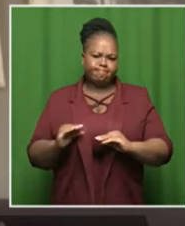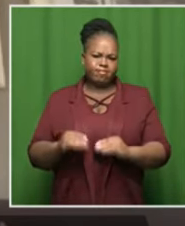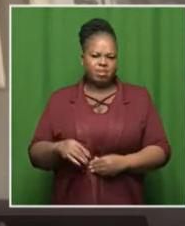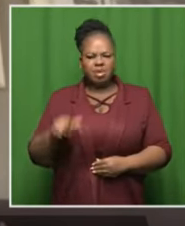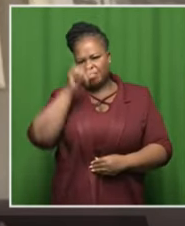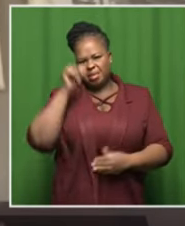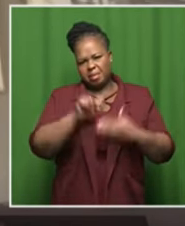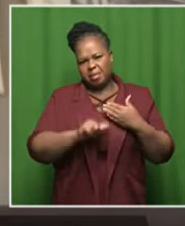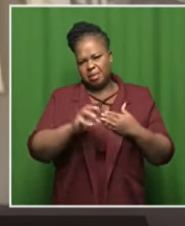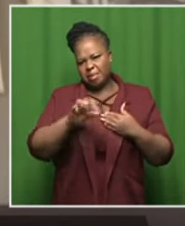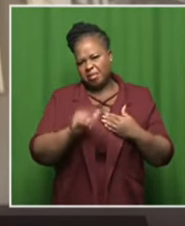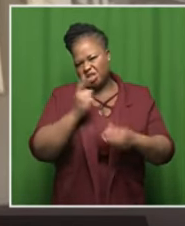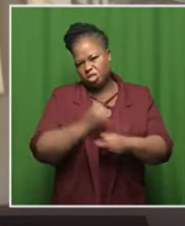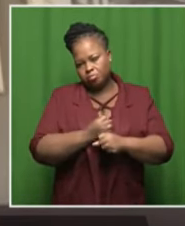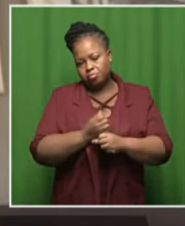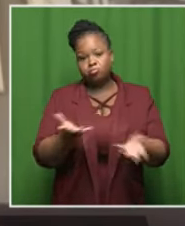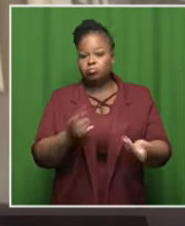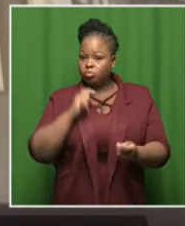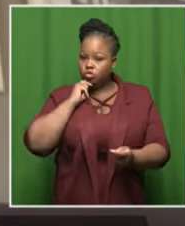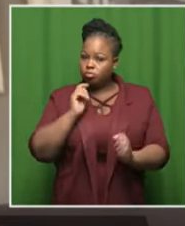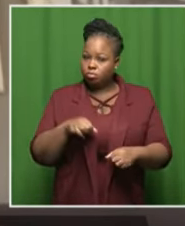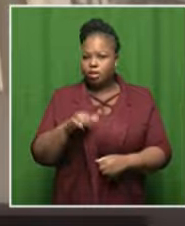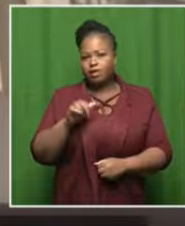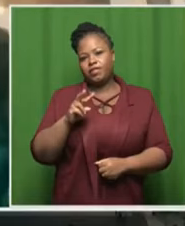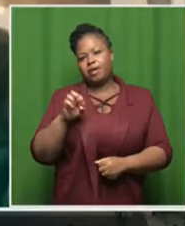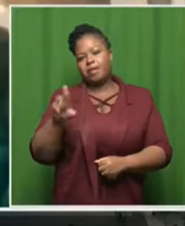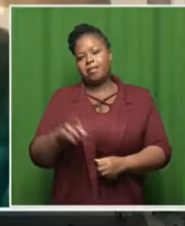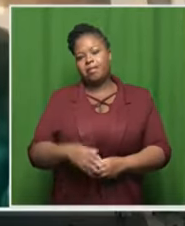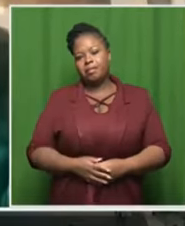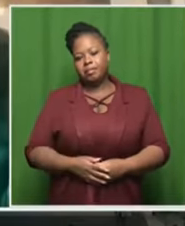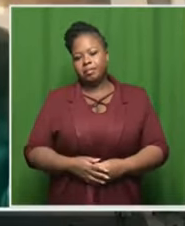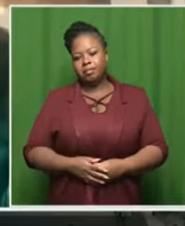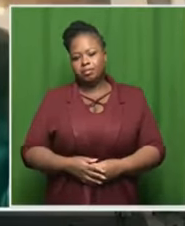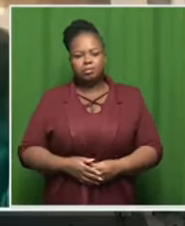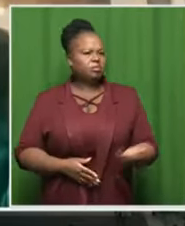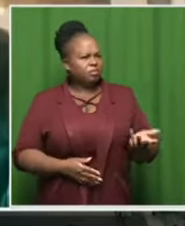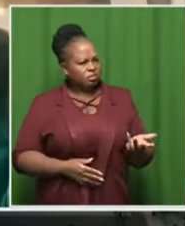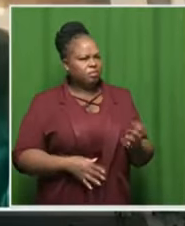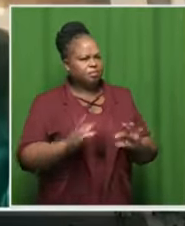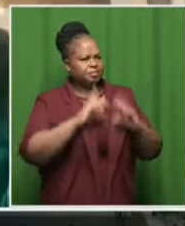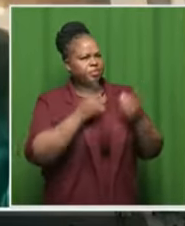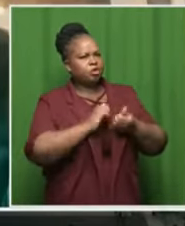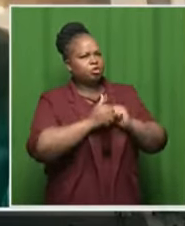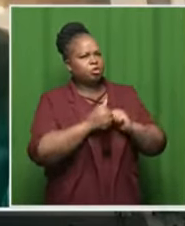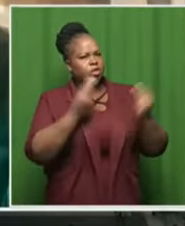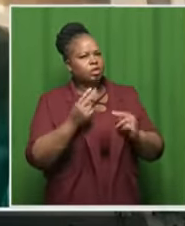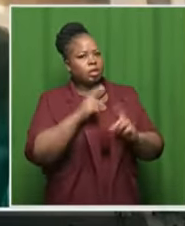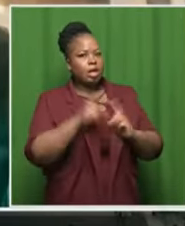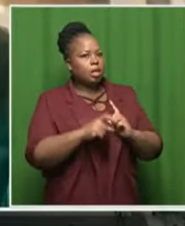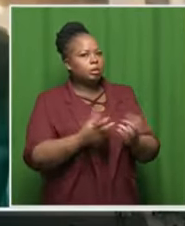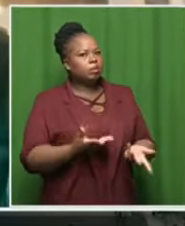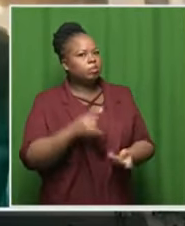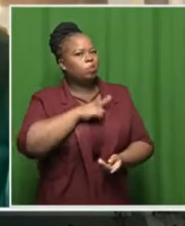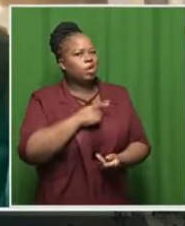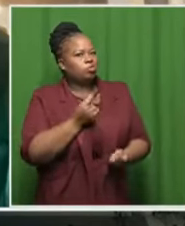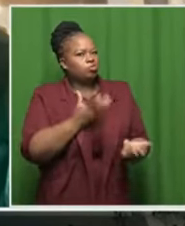april may next year we definitely have the vr so so why does the department of sport art and culture have to